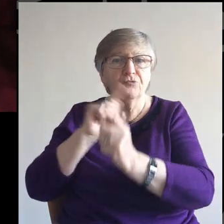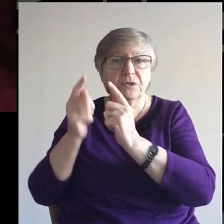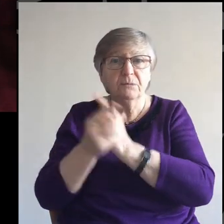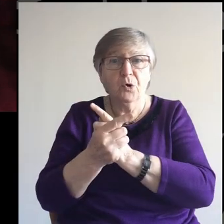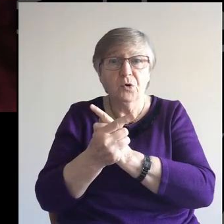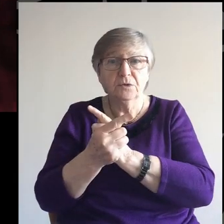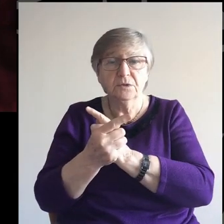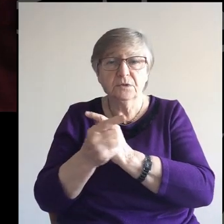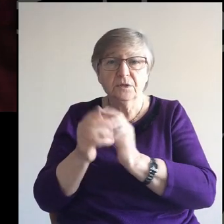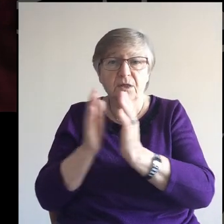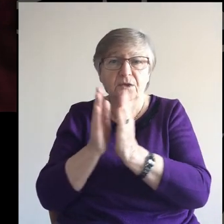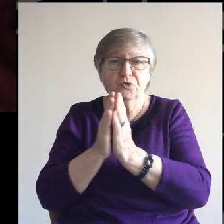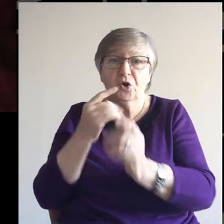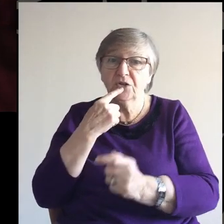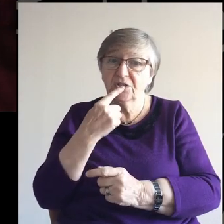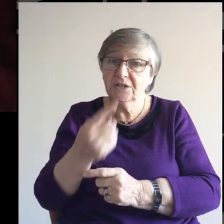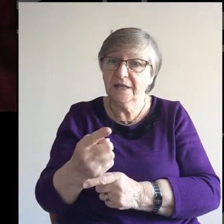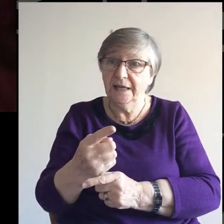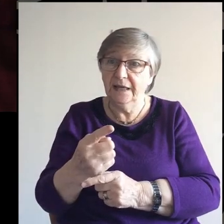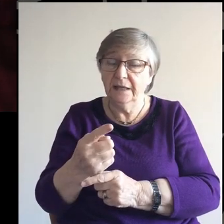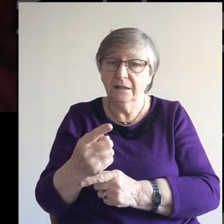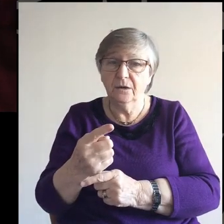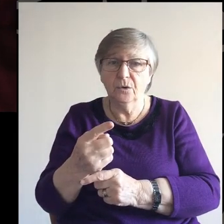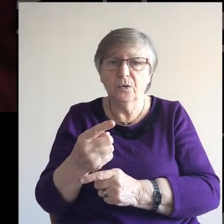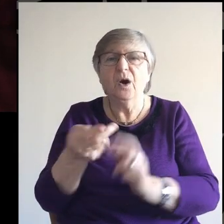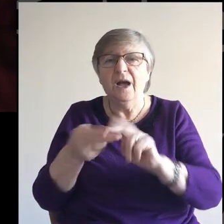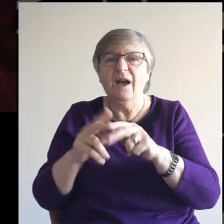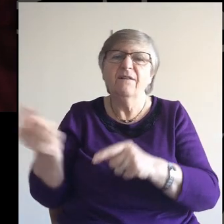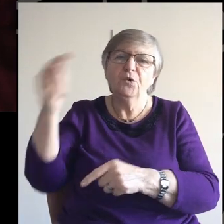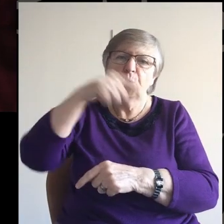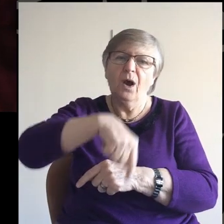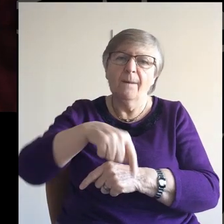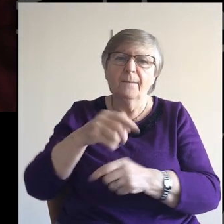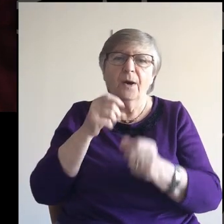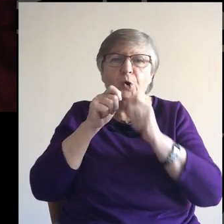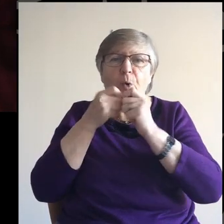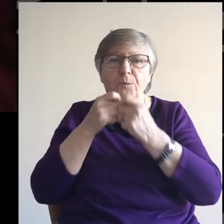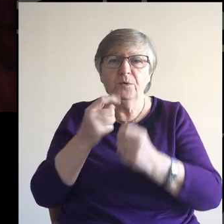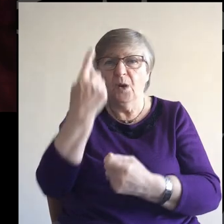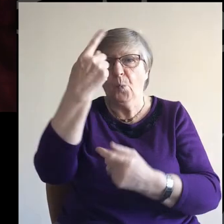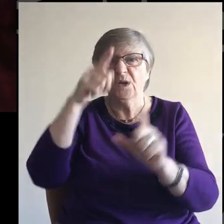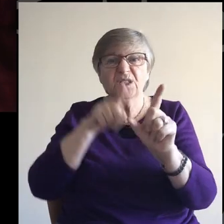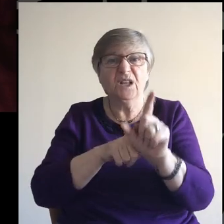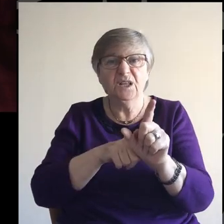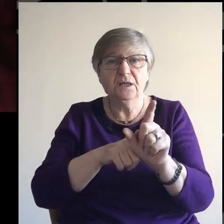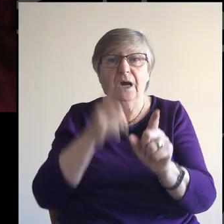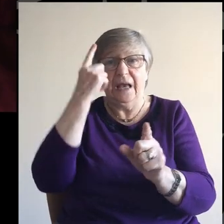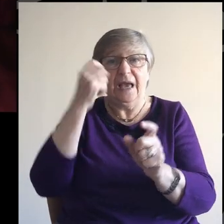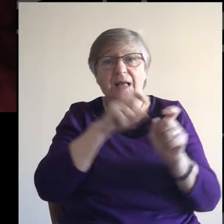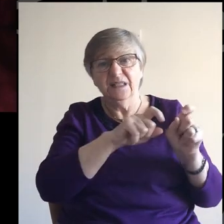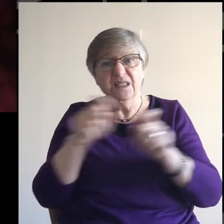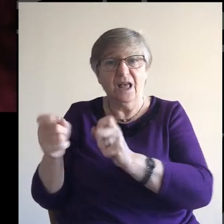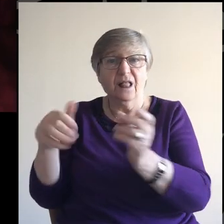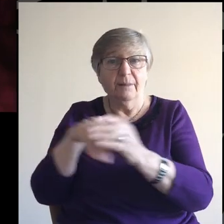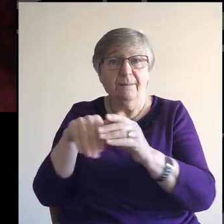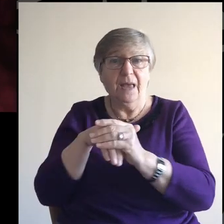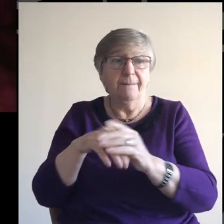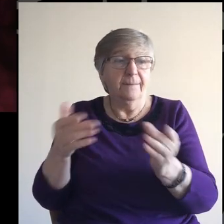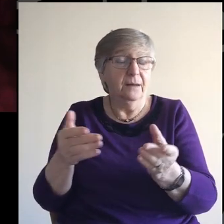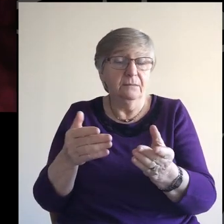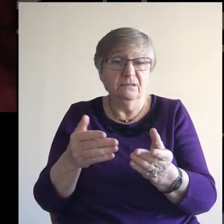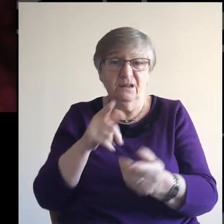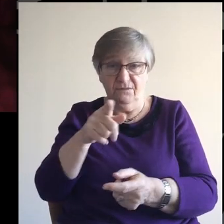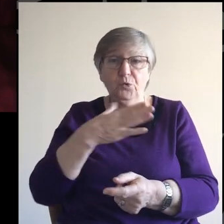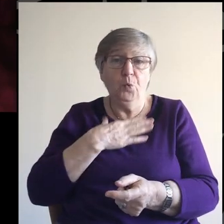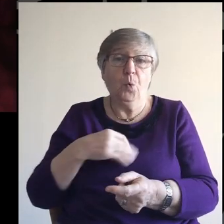Even the church saying, as it used to do, you know, come to communion once a year and you can remain a member. Choose that response.